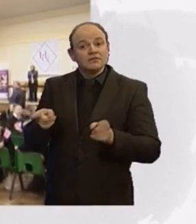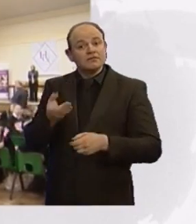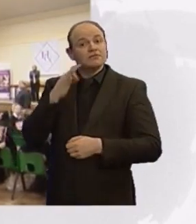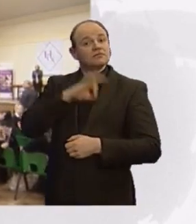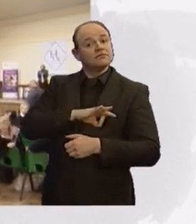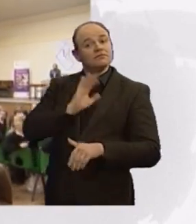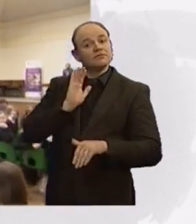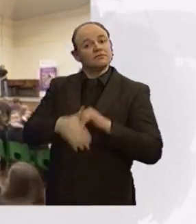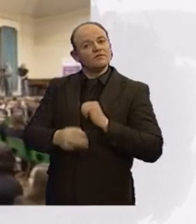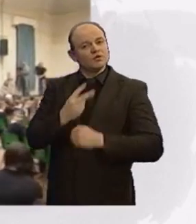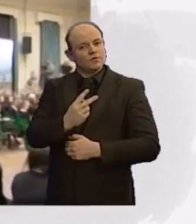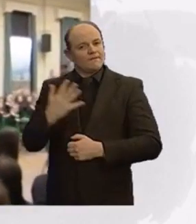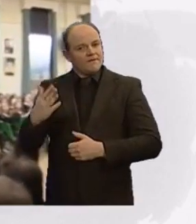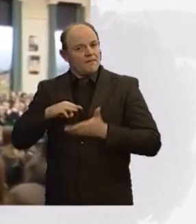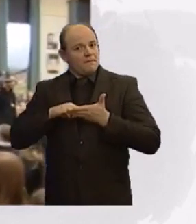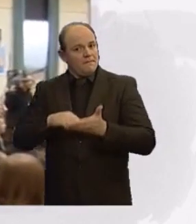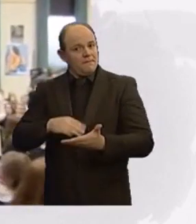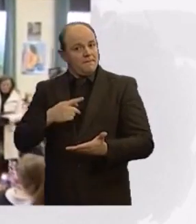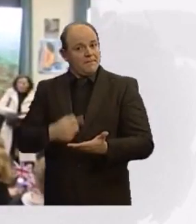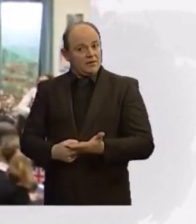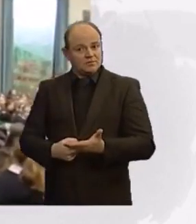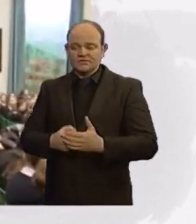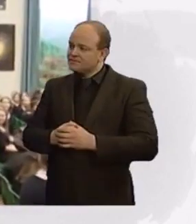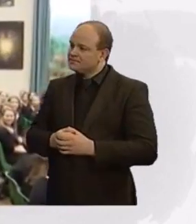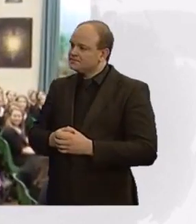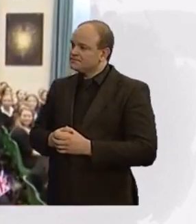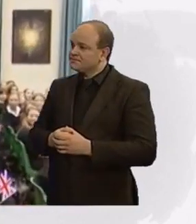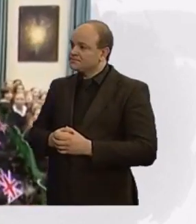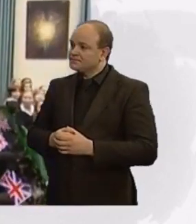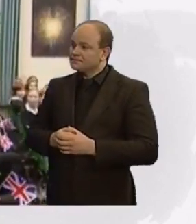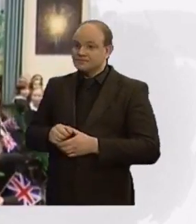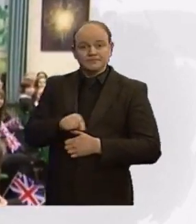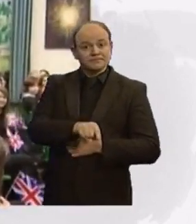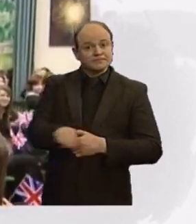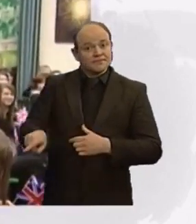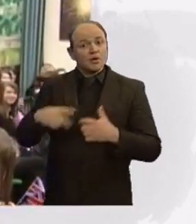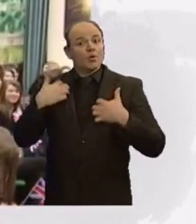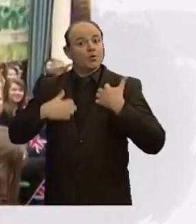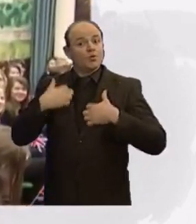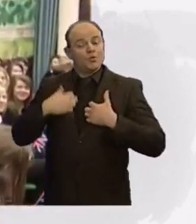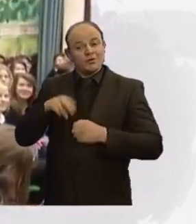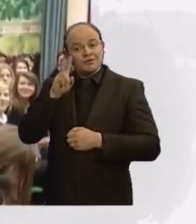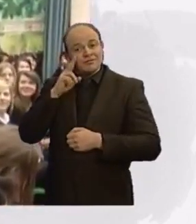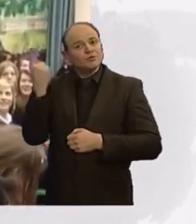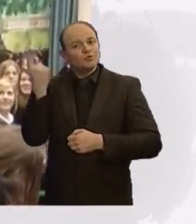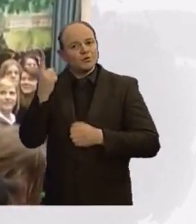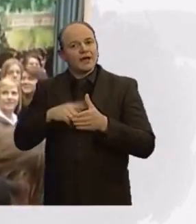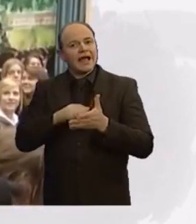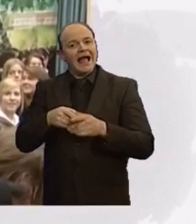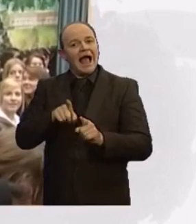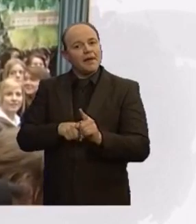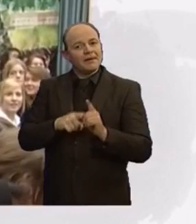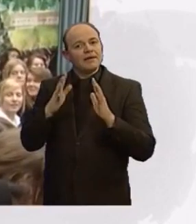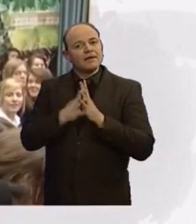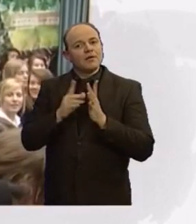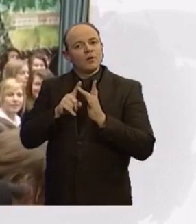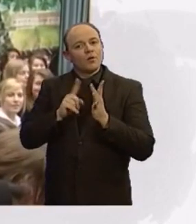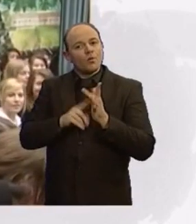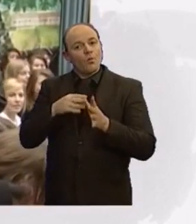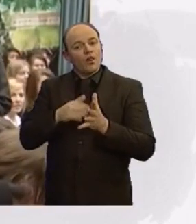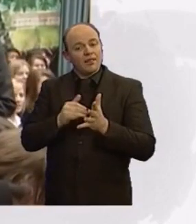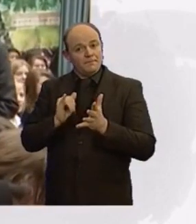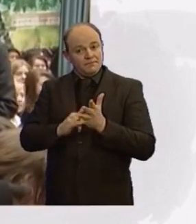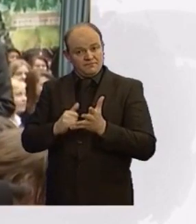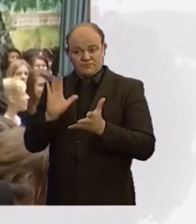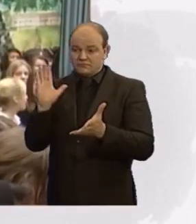And how about this for an assembly? Pupils here waiting to see Amy Williams' gold medal as she's welcomed back to the city of